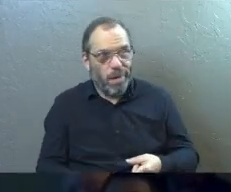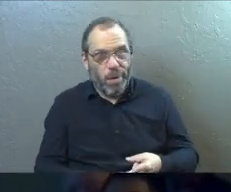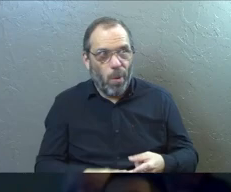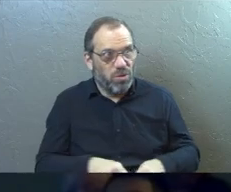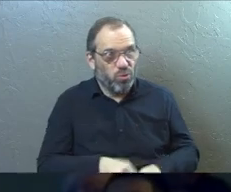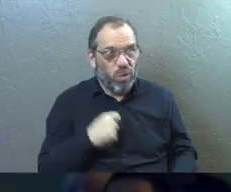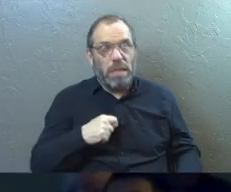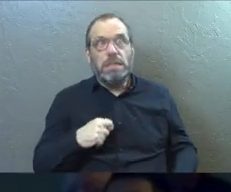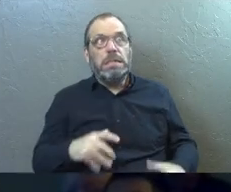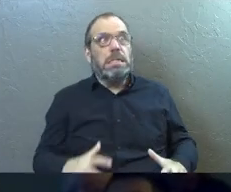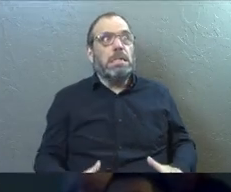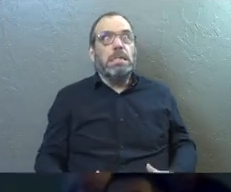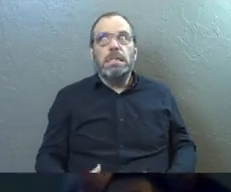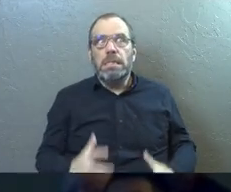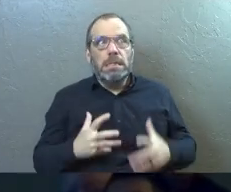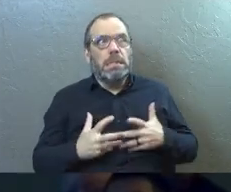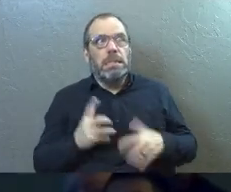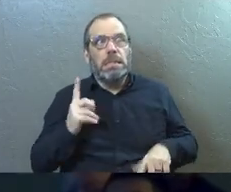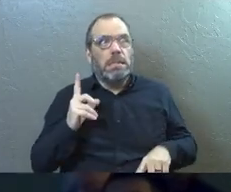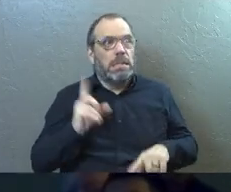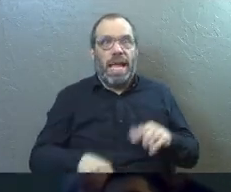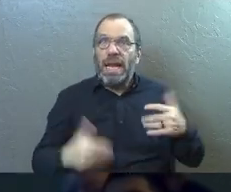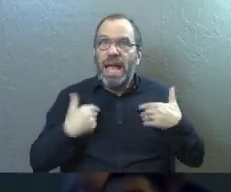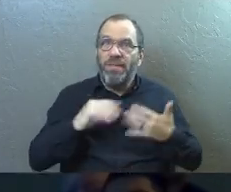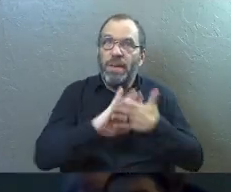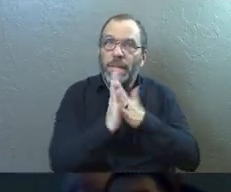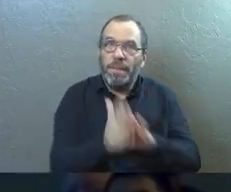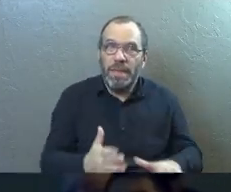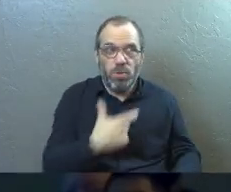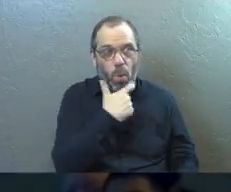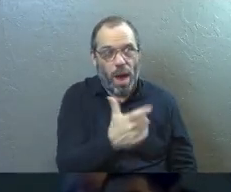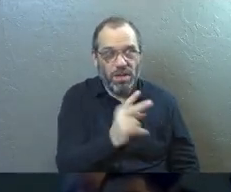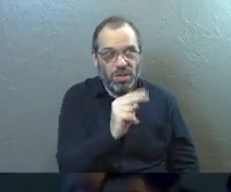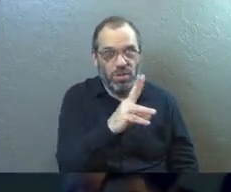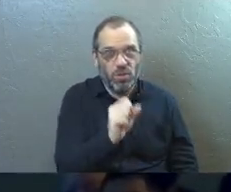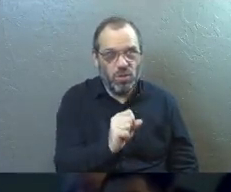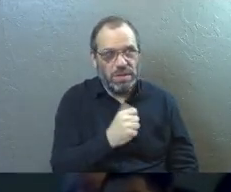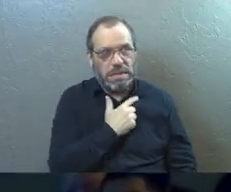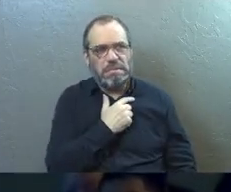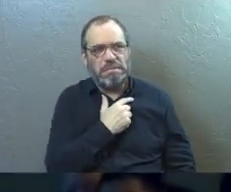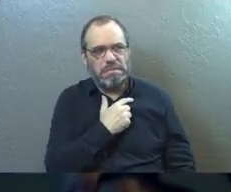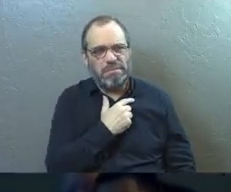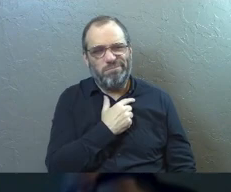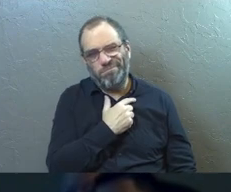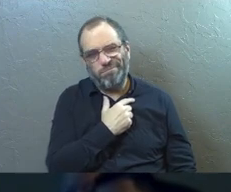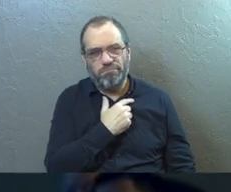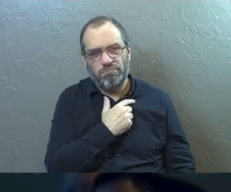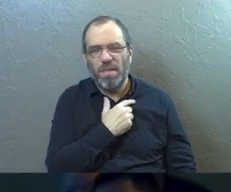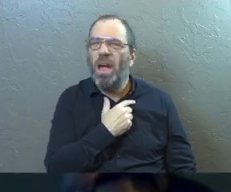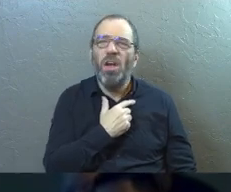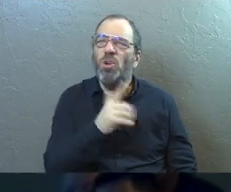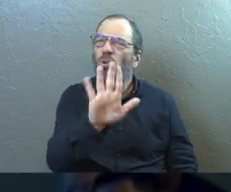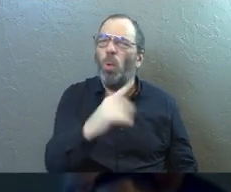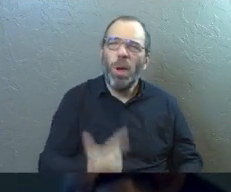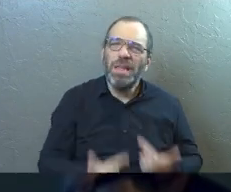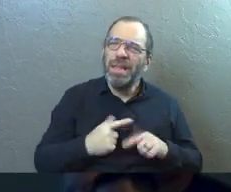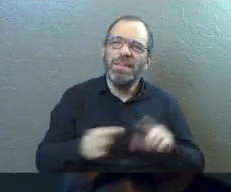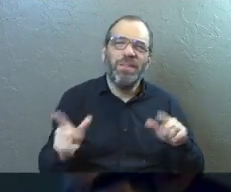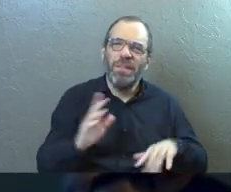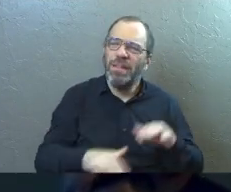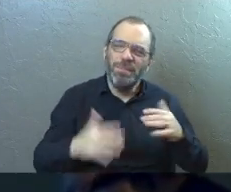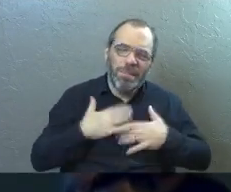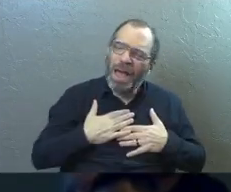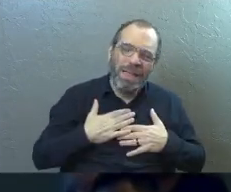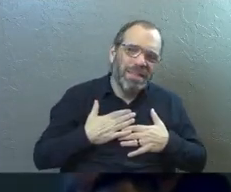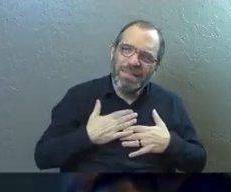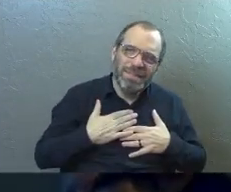high, strong, and unable to have peace? Well, maybe look at that then. Your life is different than my life. Your walk is different